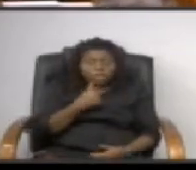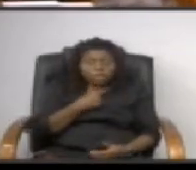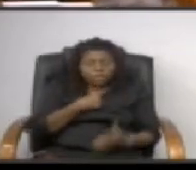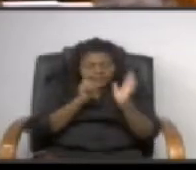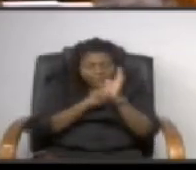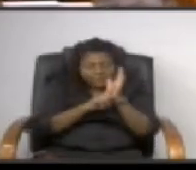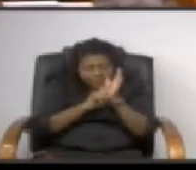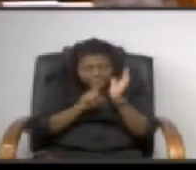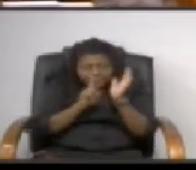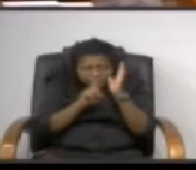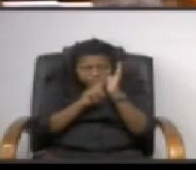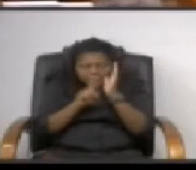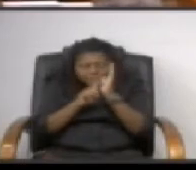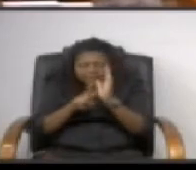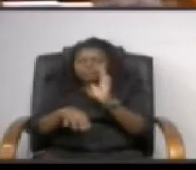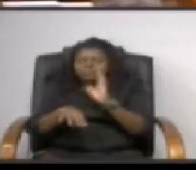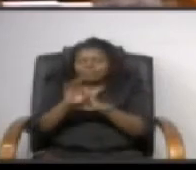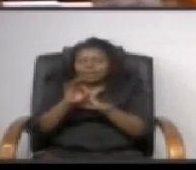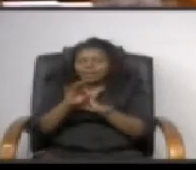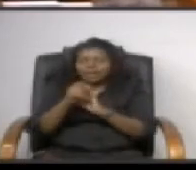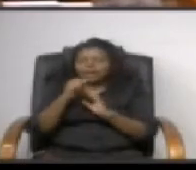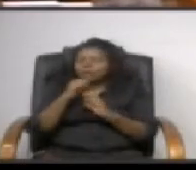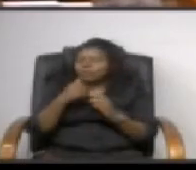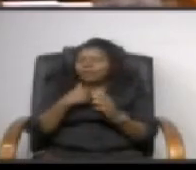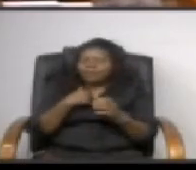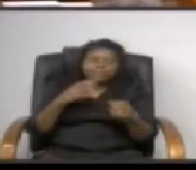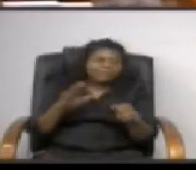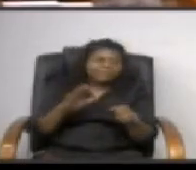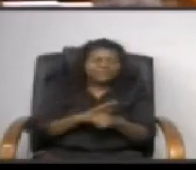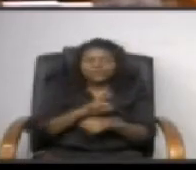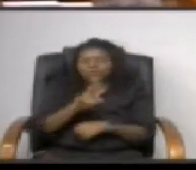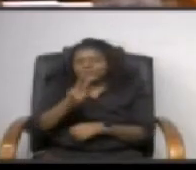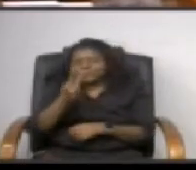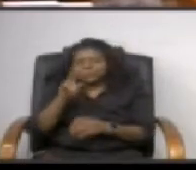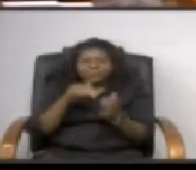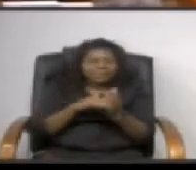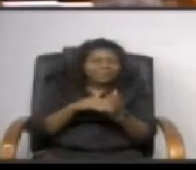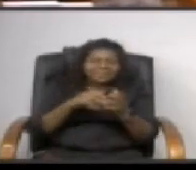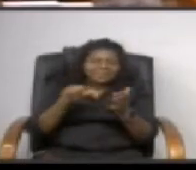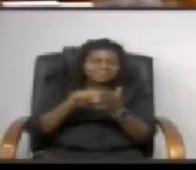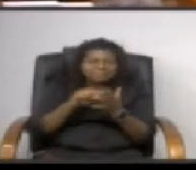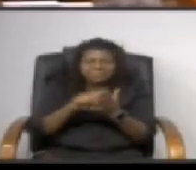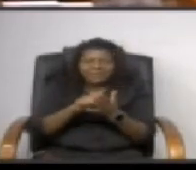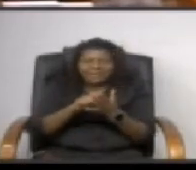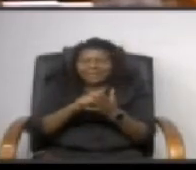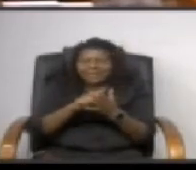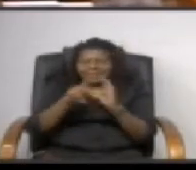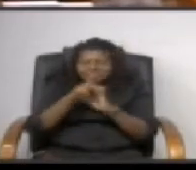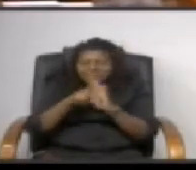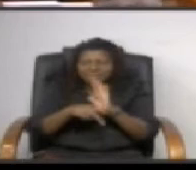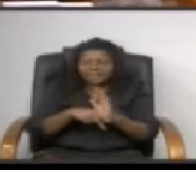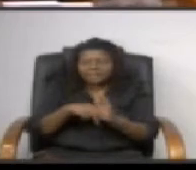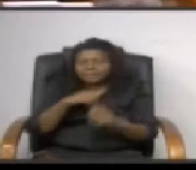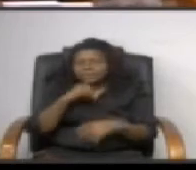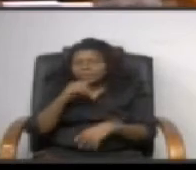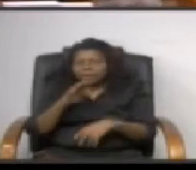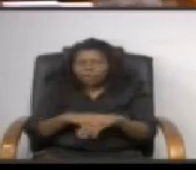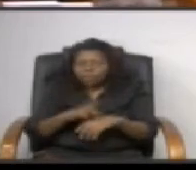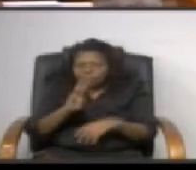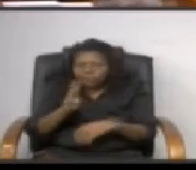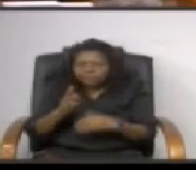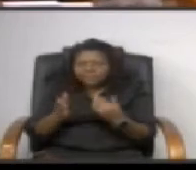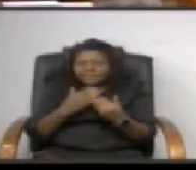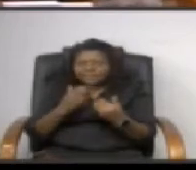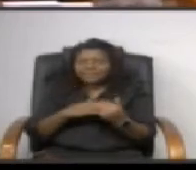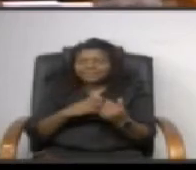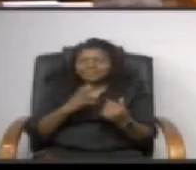and i don't have the whole 2000 page municipal policy and it's not on their website that you can readily get to